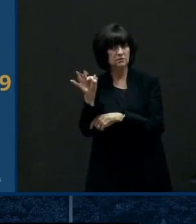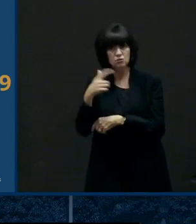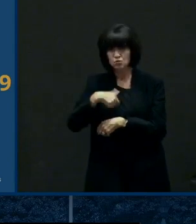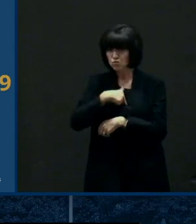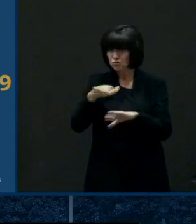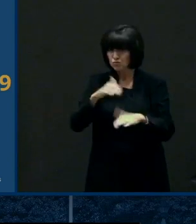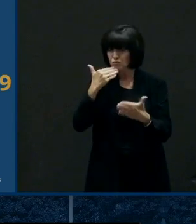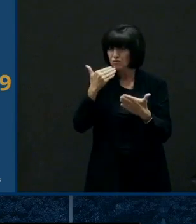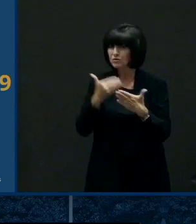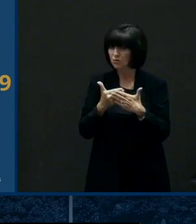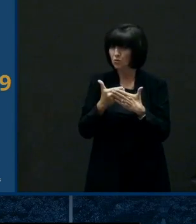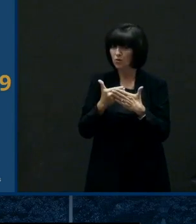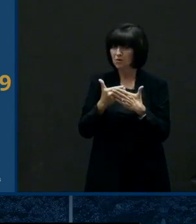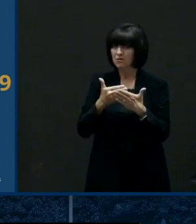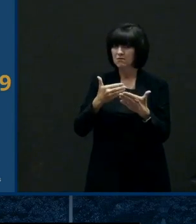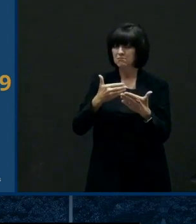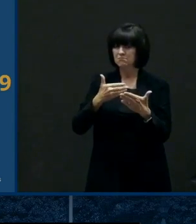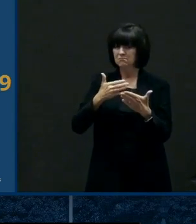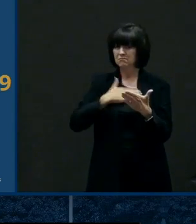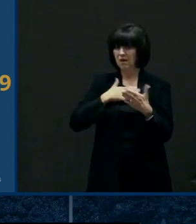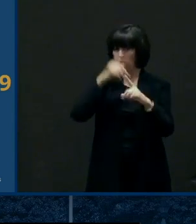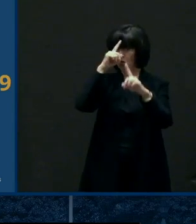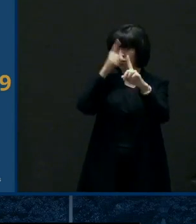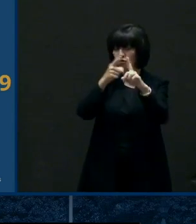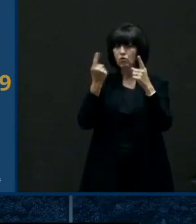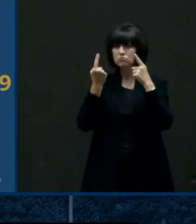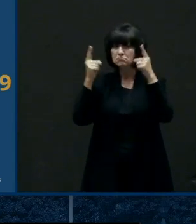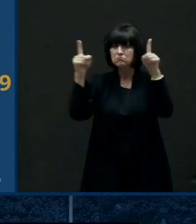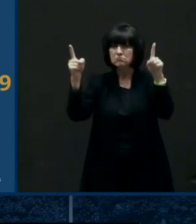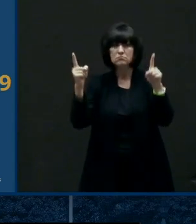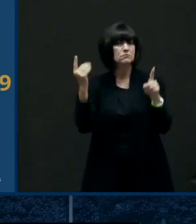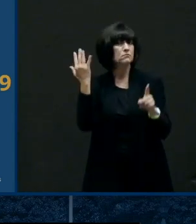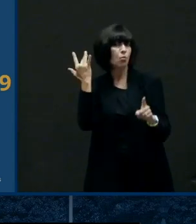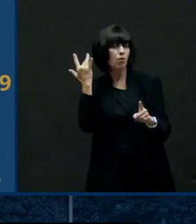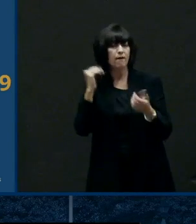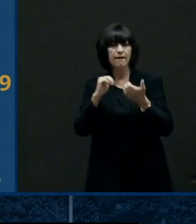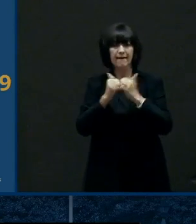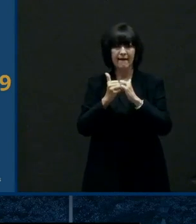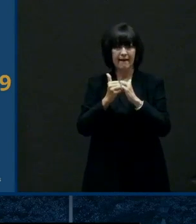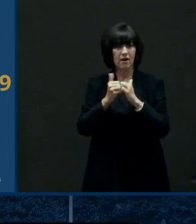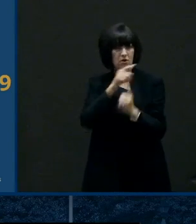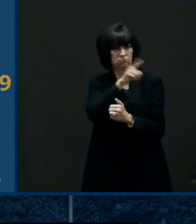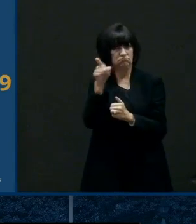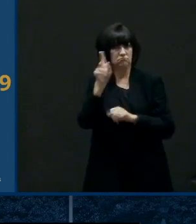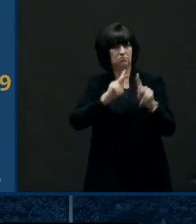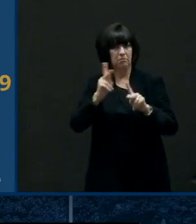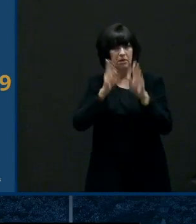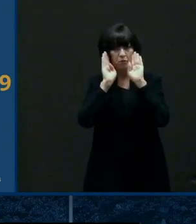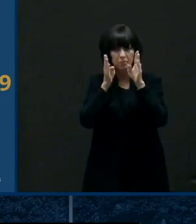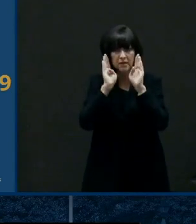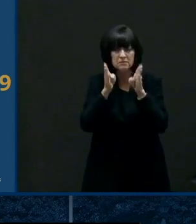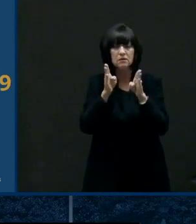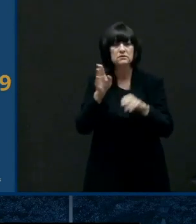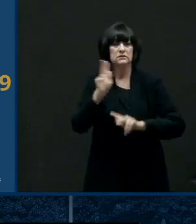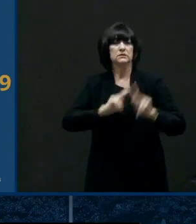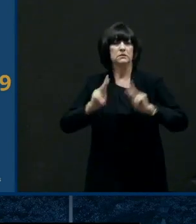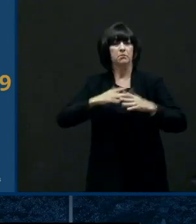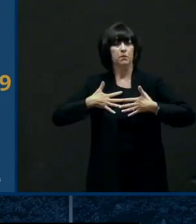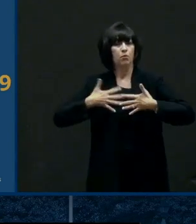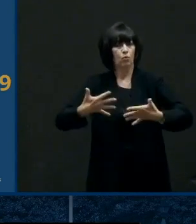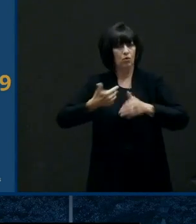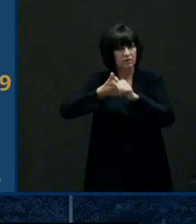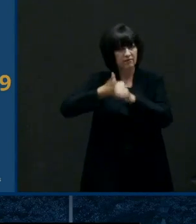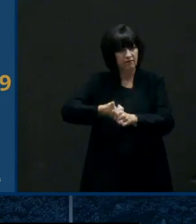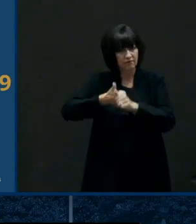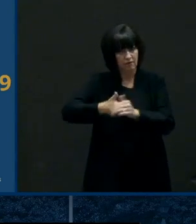largely because because uh all of you uh are paying attention to the guidelines and restrictions you're wearing masks